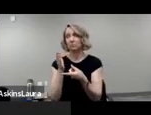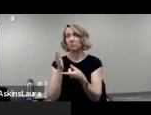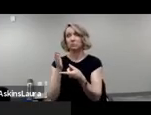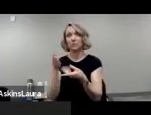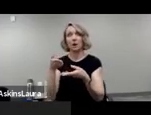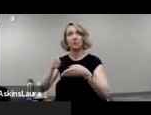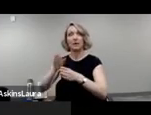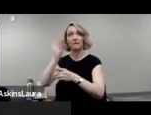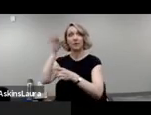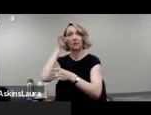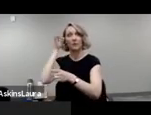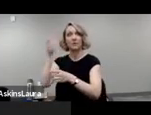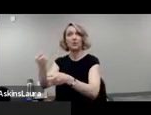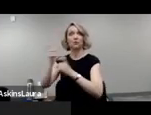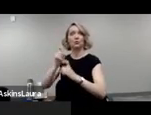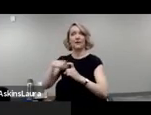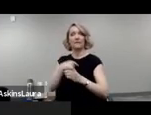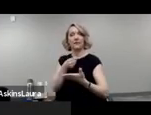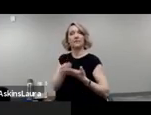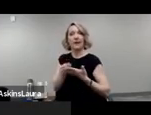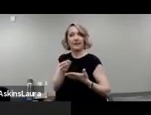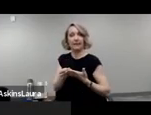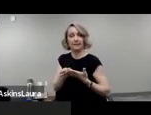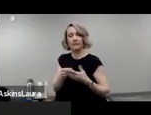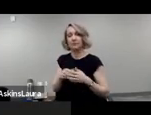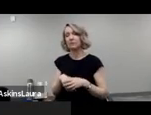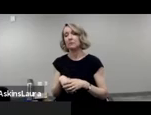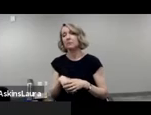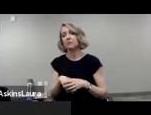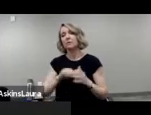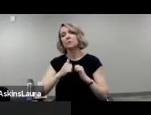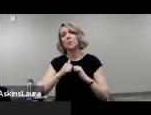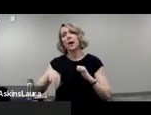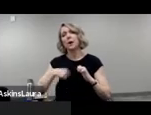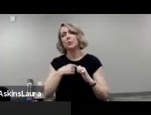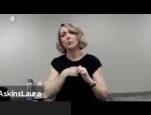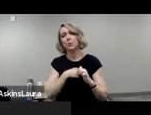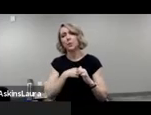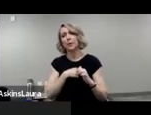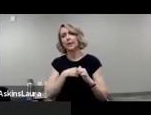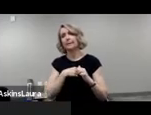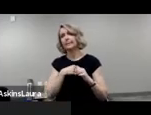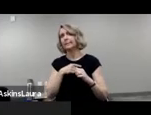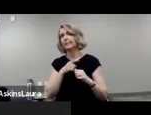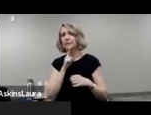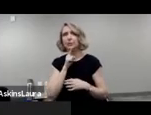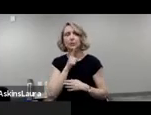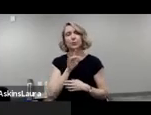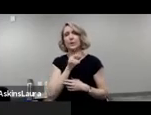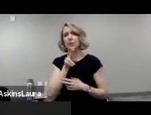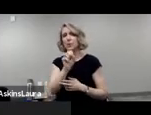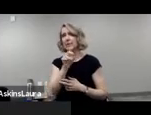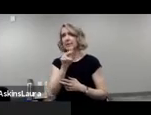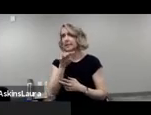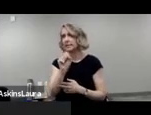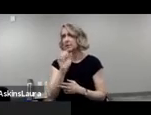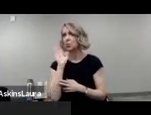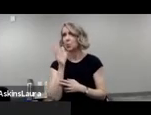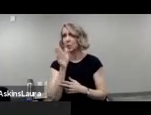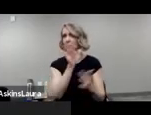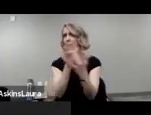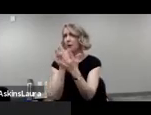So how can we make sure that the U.S. census will get to people